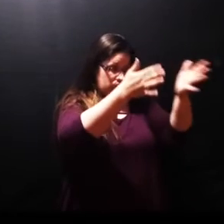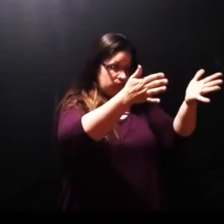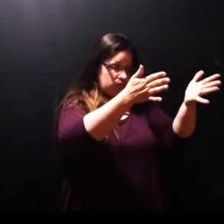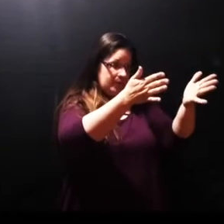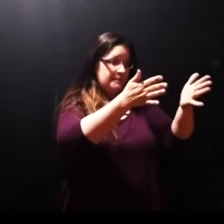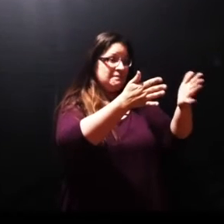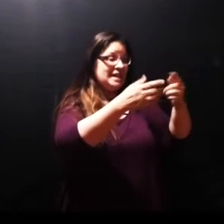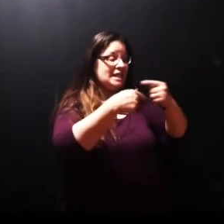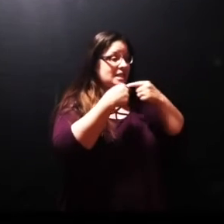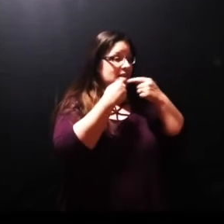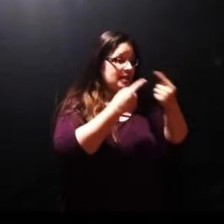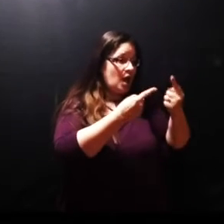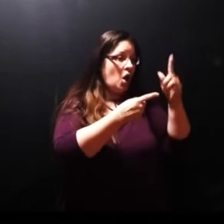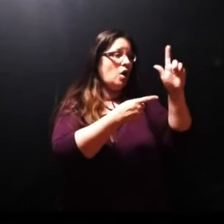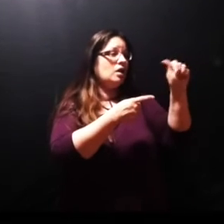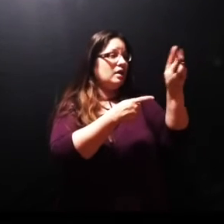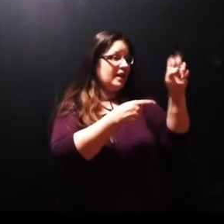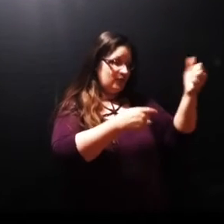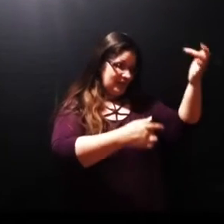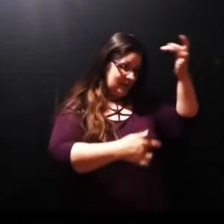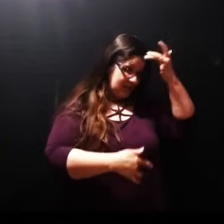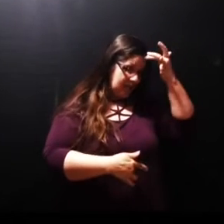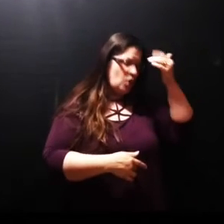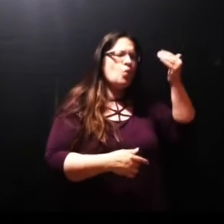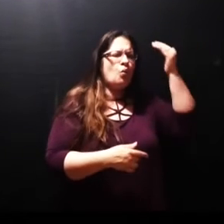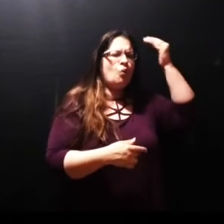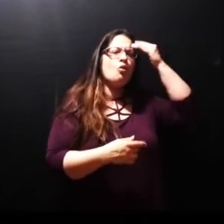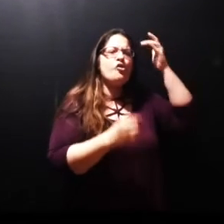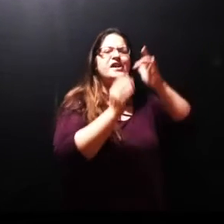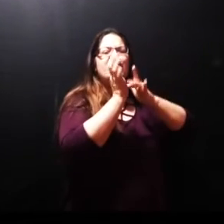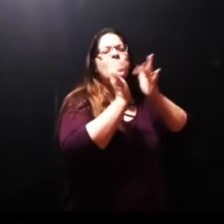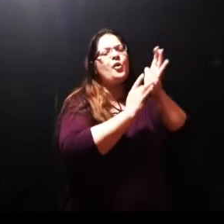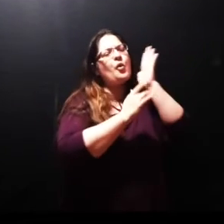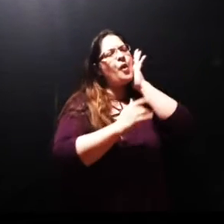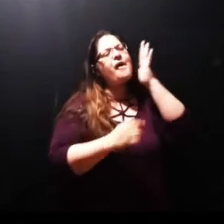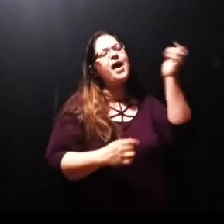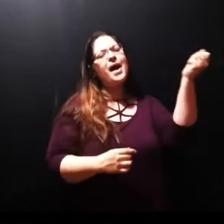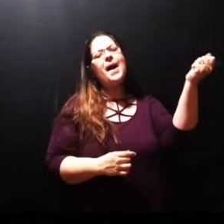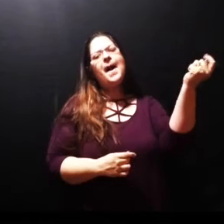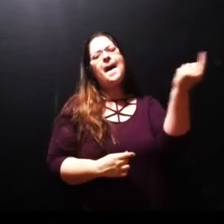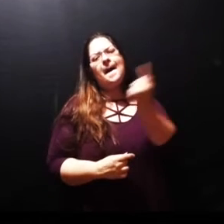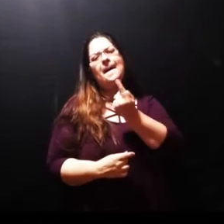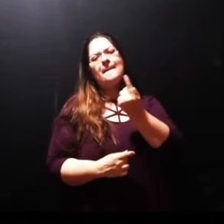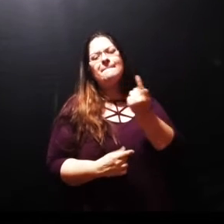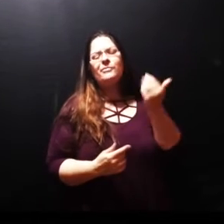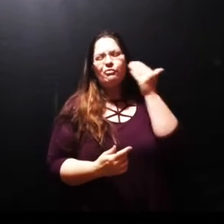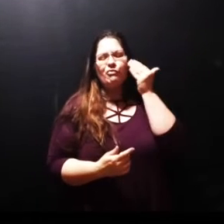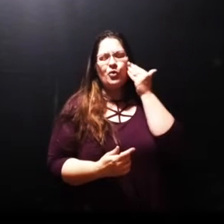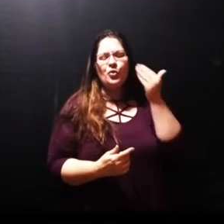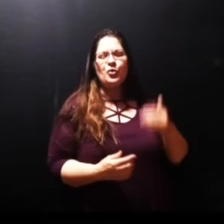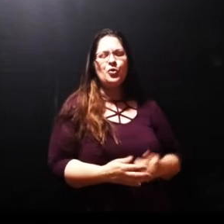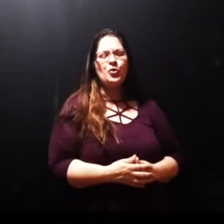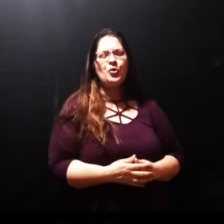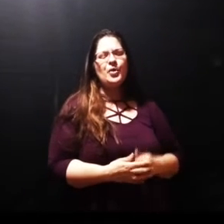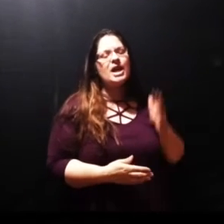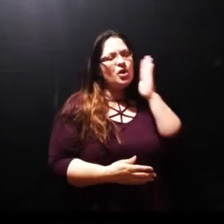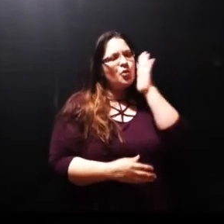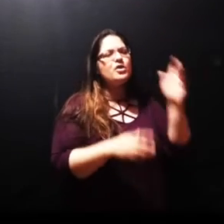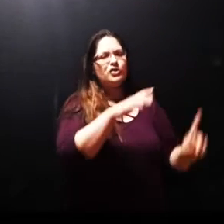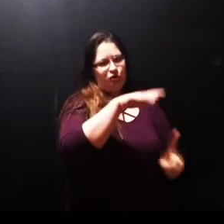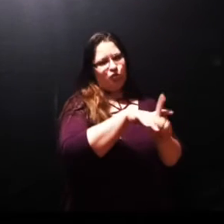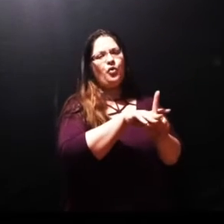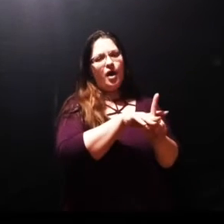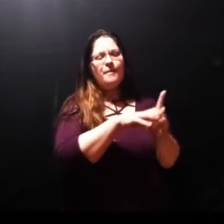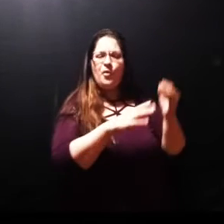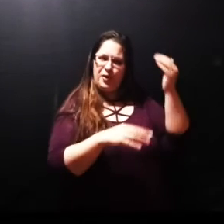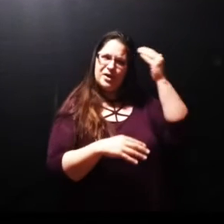don't have to ask him to come we don't have to beg Jesus to come he'll come just send him the message so he knows what's happening here